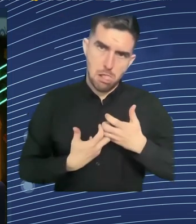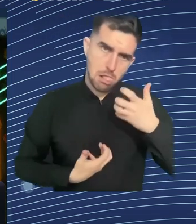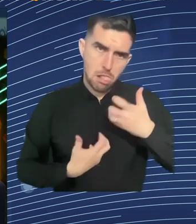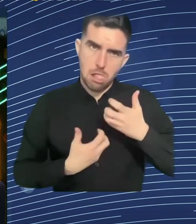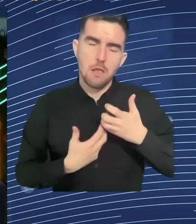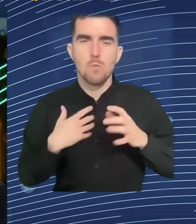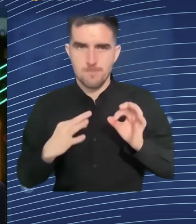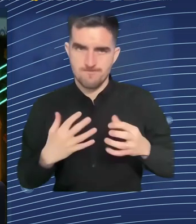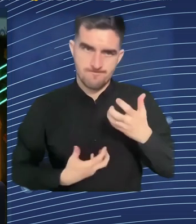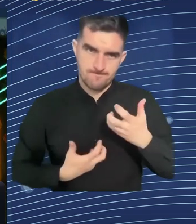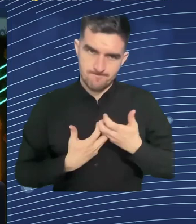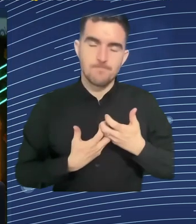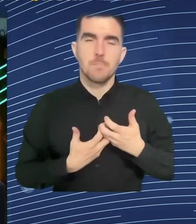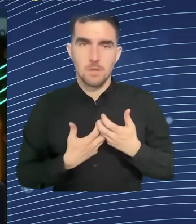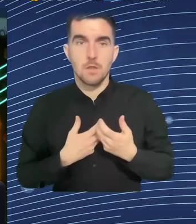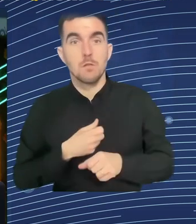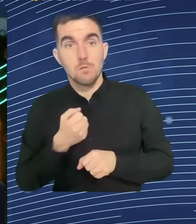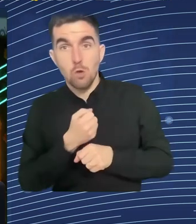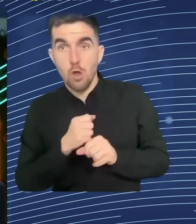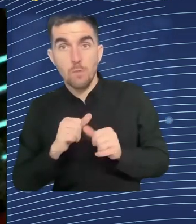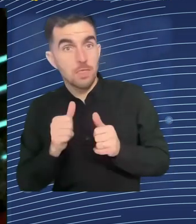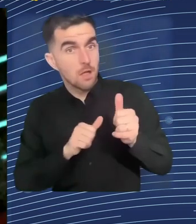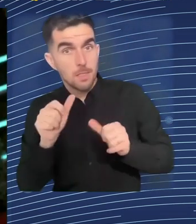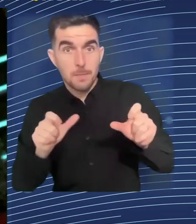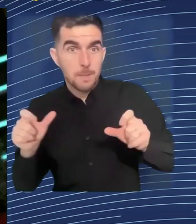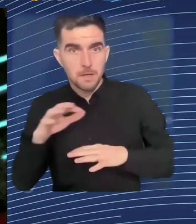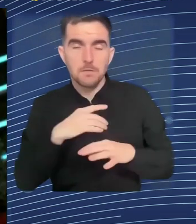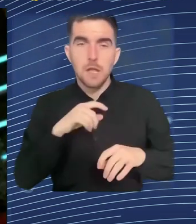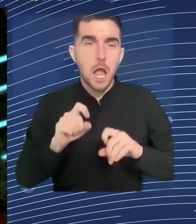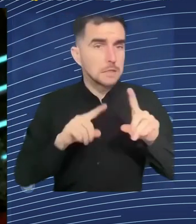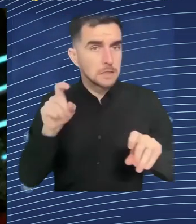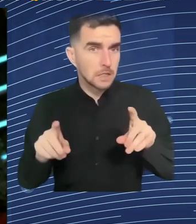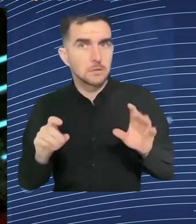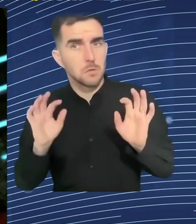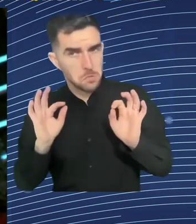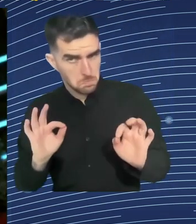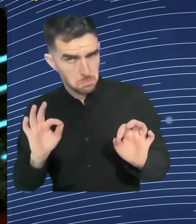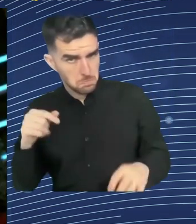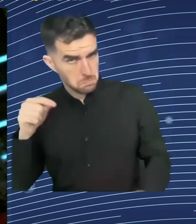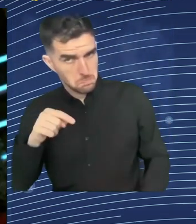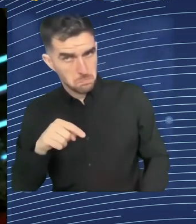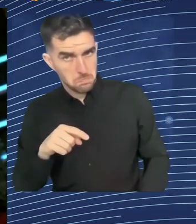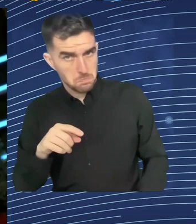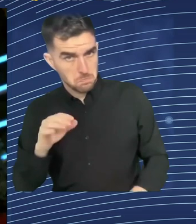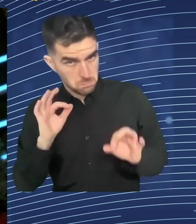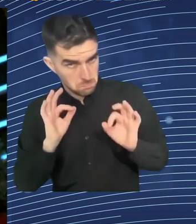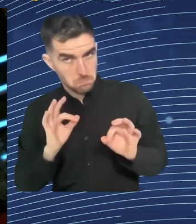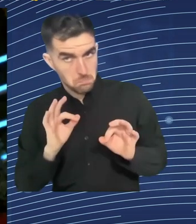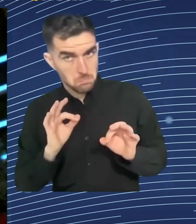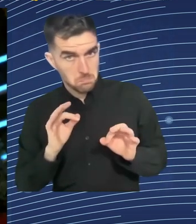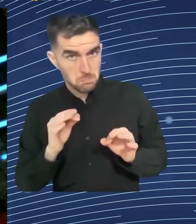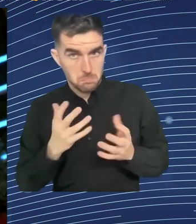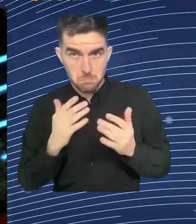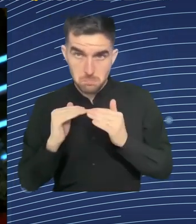fairness or transparency or privacy? We hear these terms a lot. The other factor here when it comes to ethics by design and actually